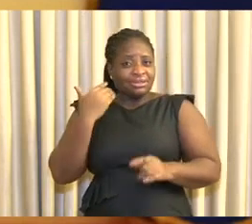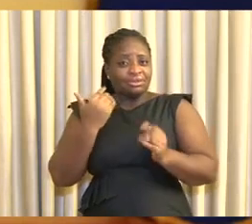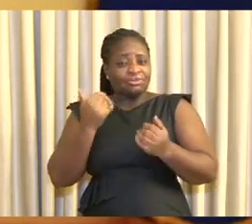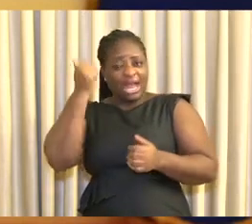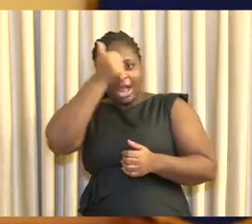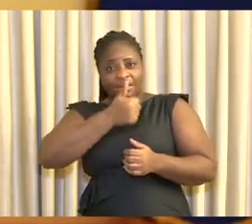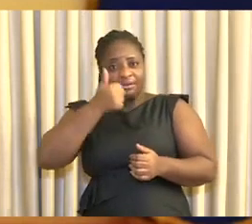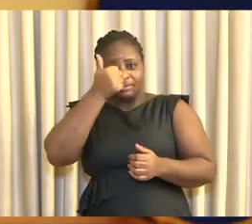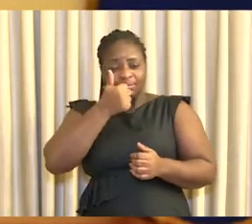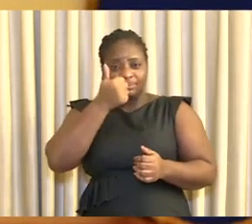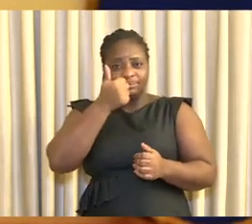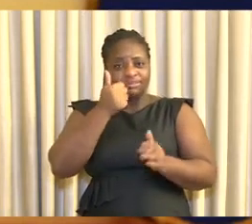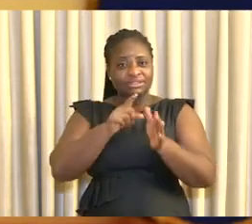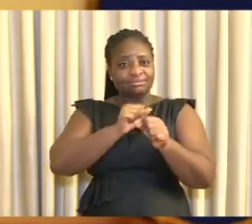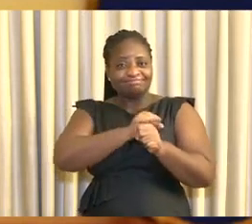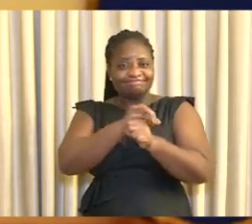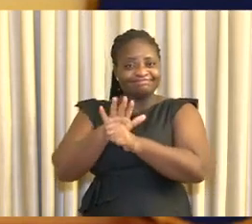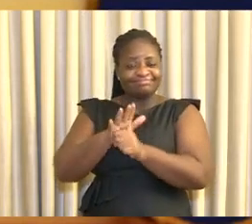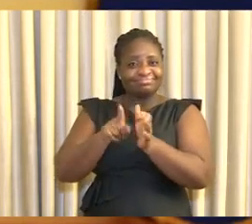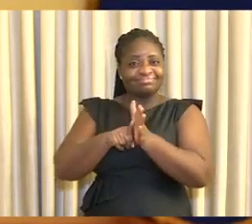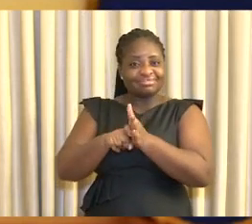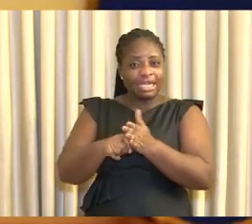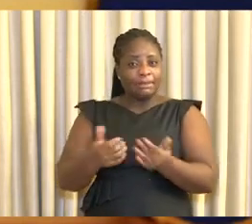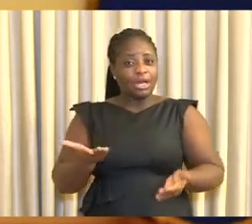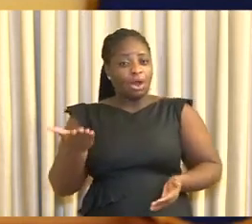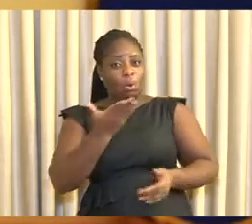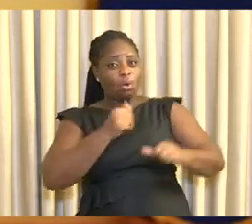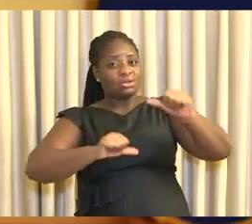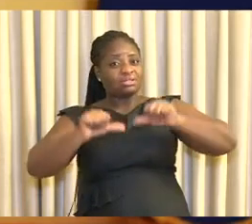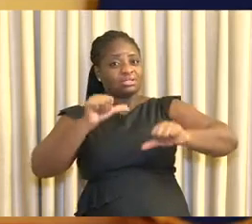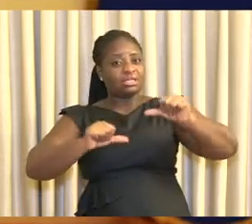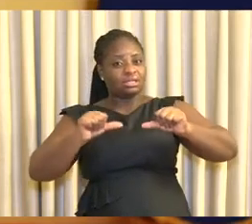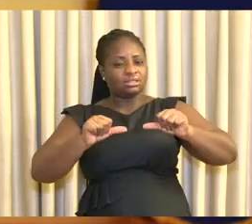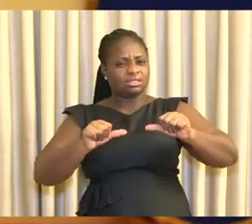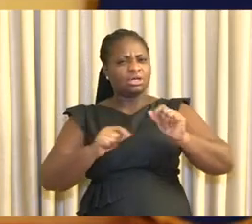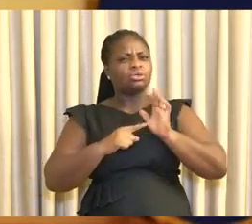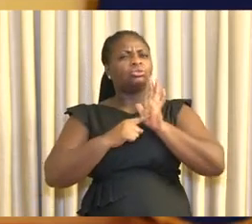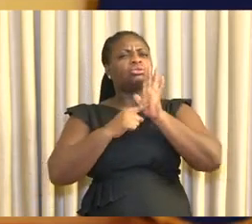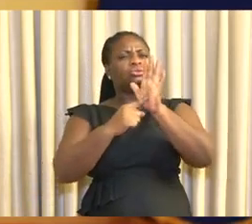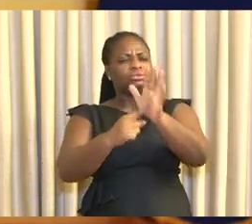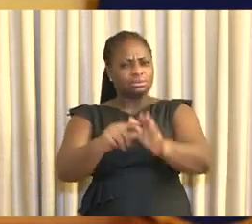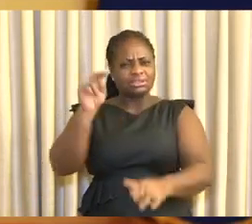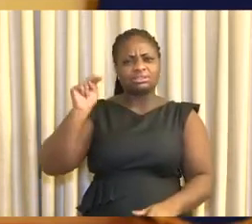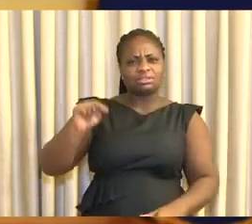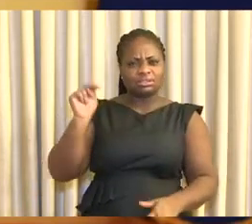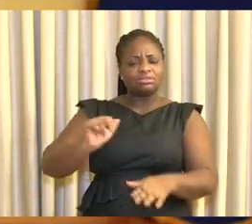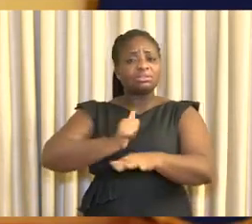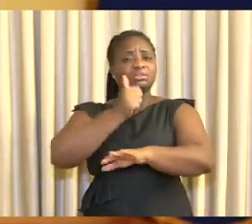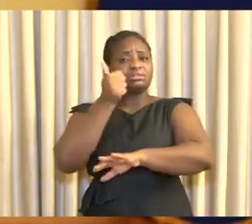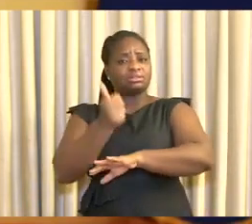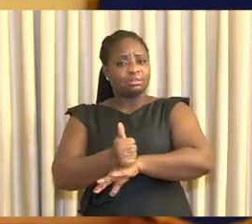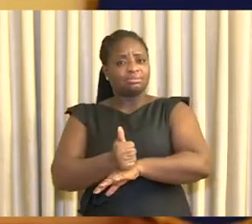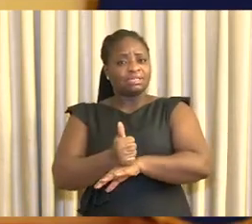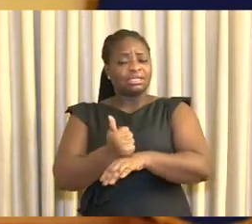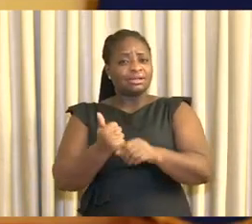African coronaviruses by our own scientists illustrates the need to establish the enabling